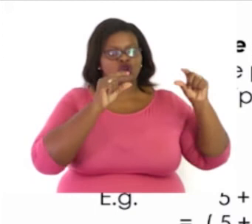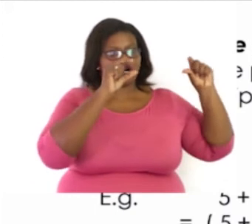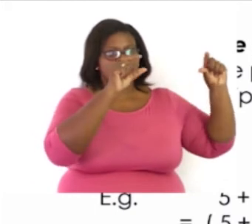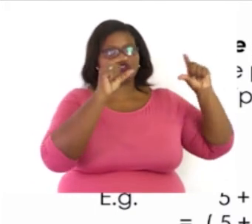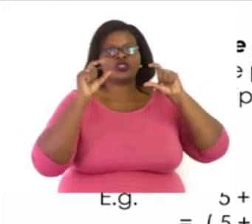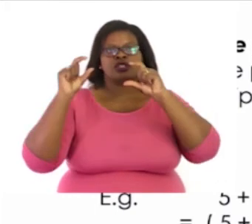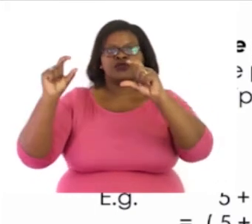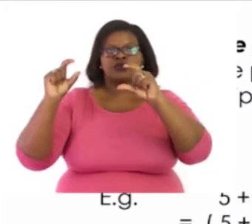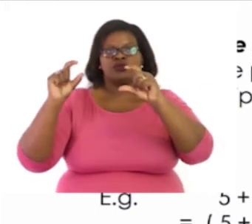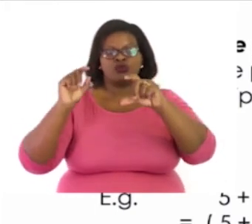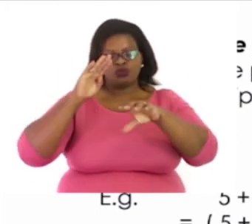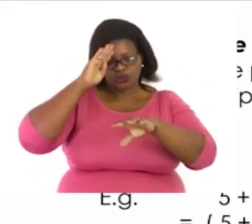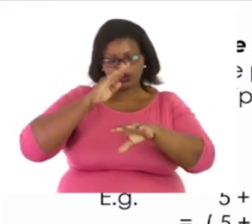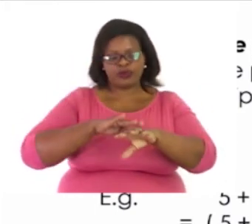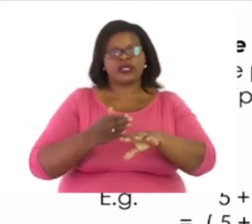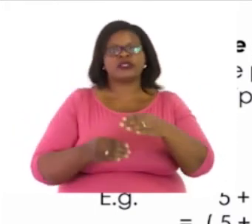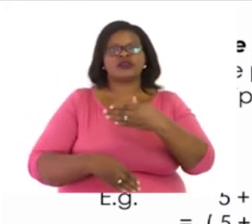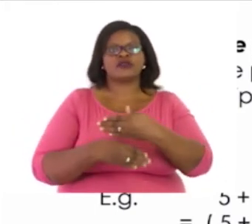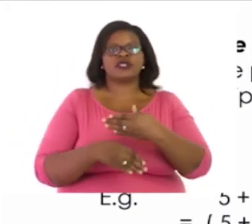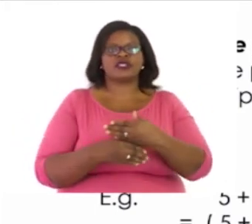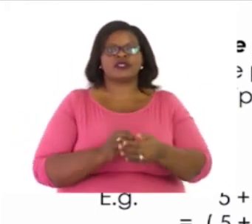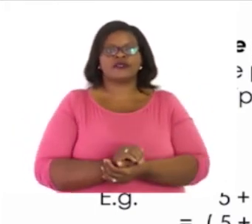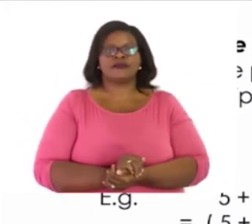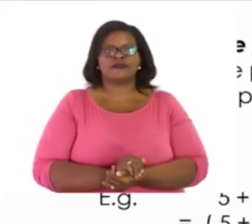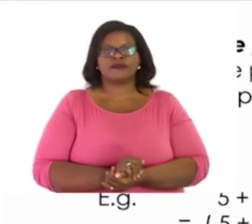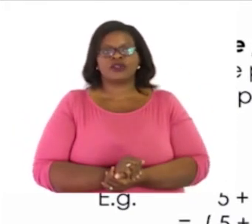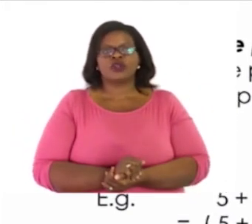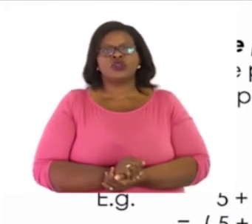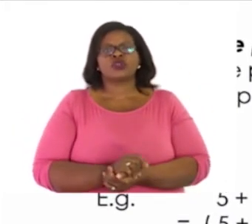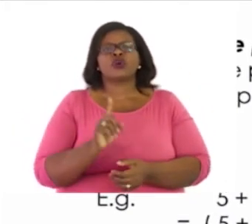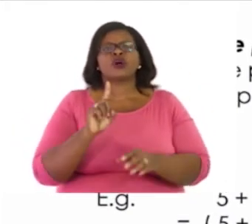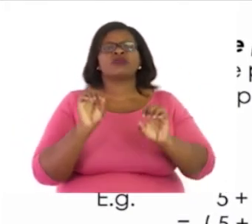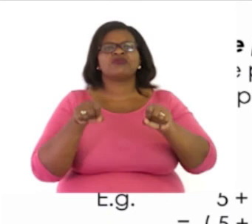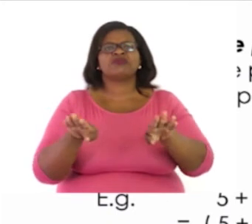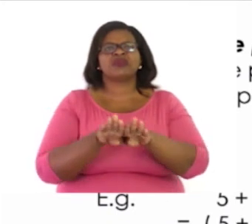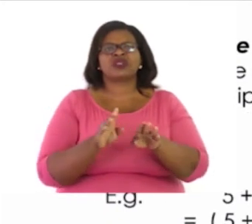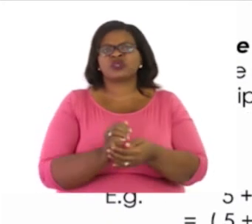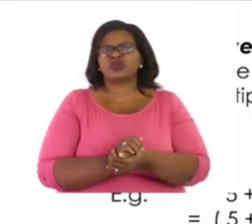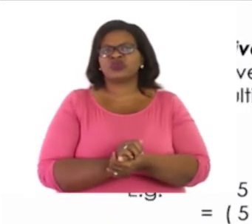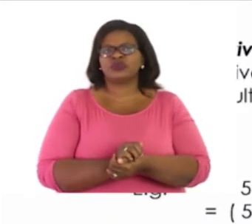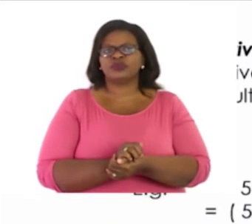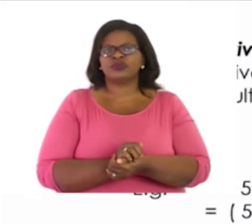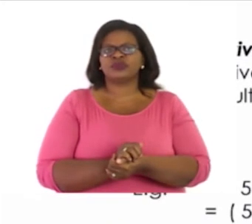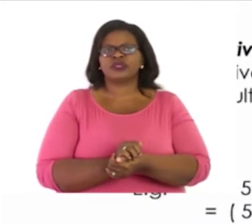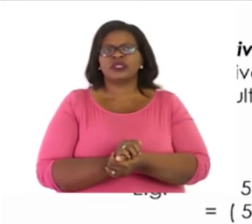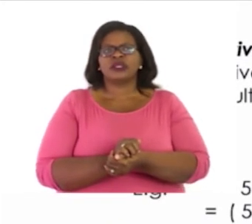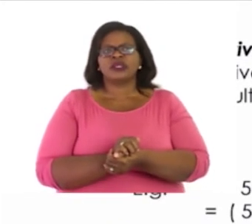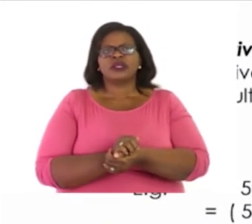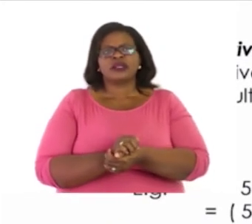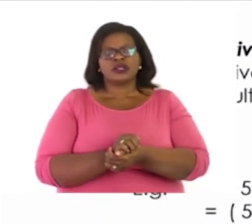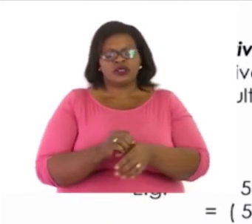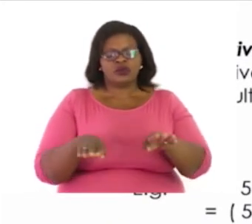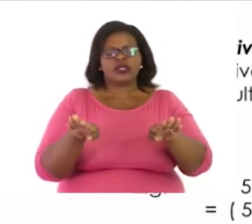Now, let's read. What should we do in associative property of addition. In associative property